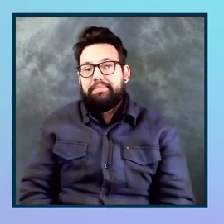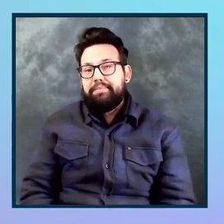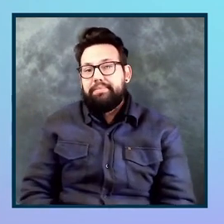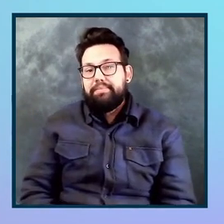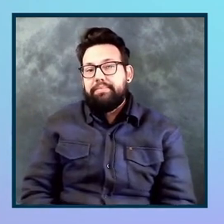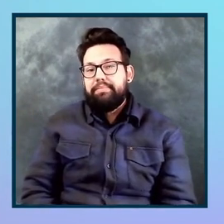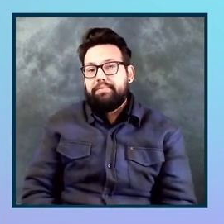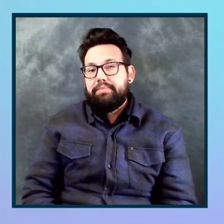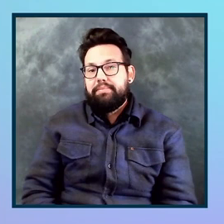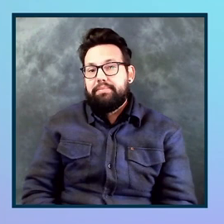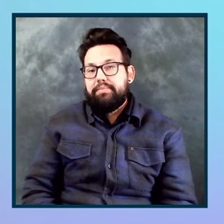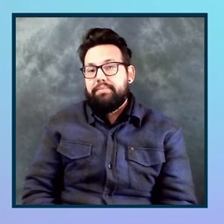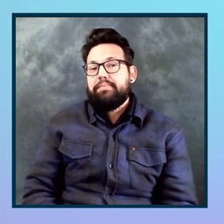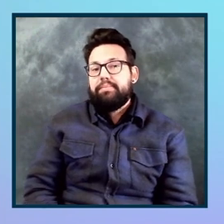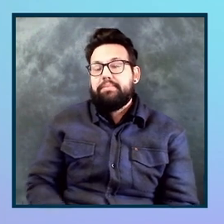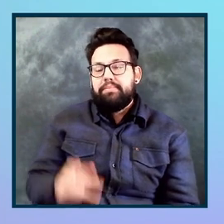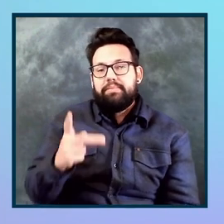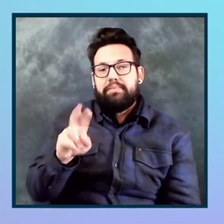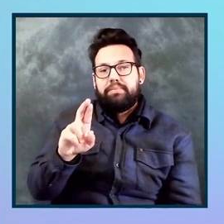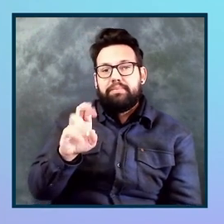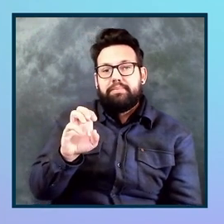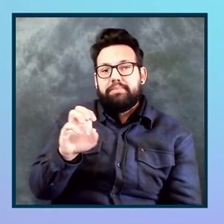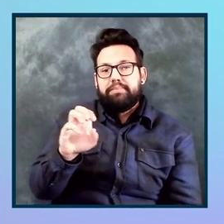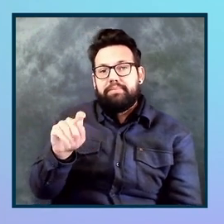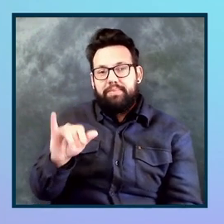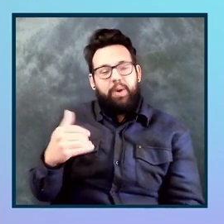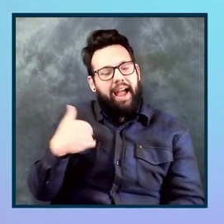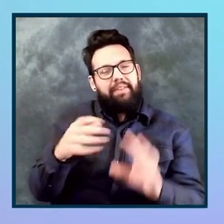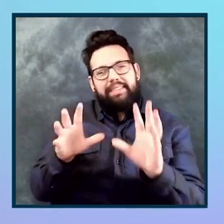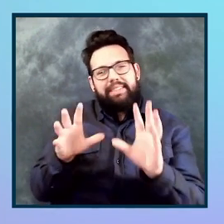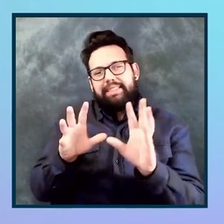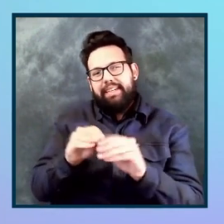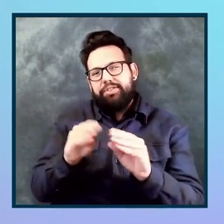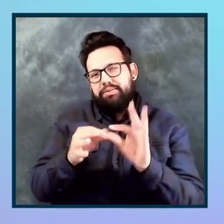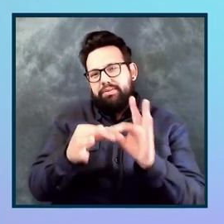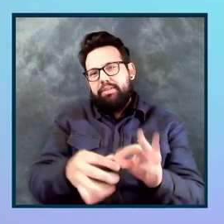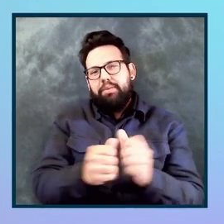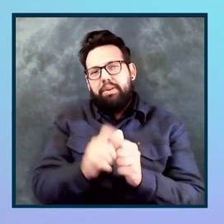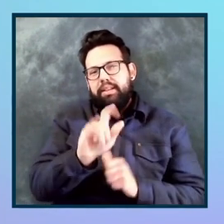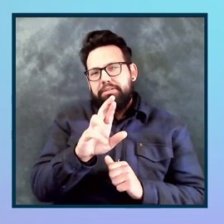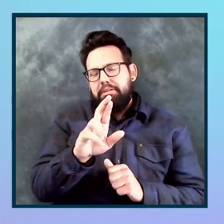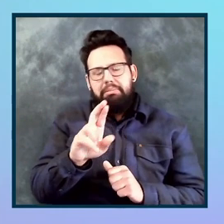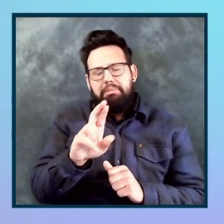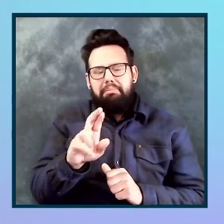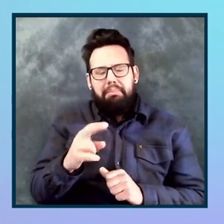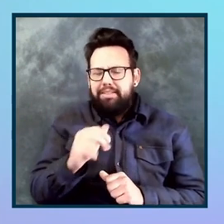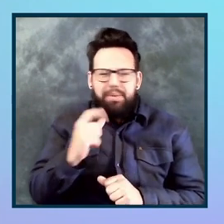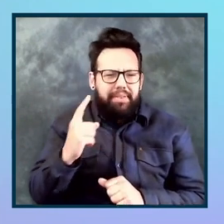We have a session that was devoted to the linter, but, um, I don't believe Twig is supported. Um,